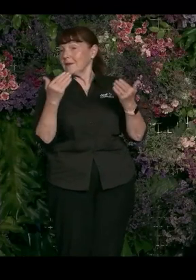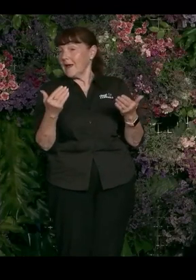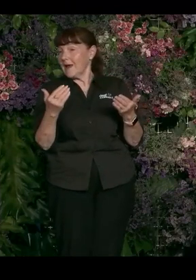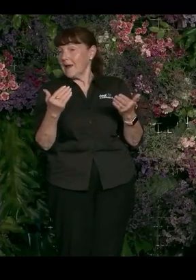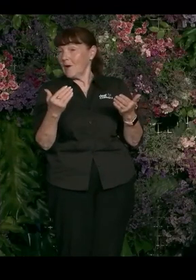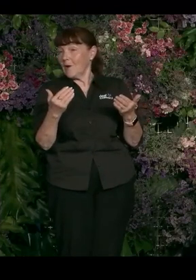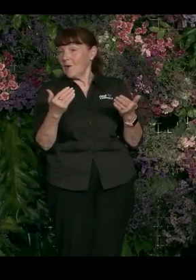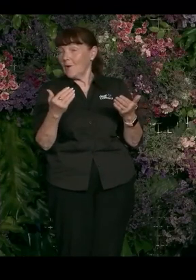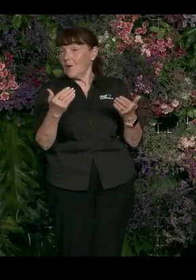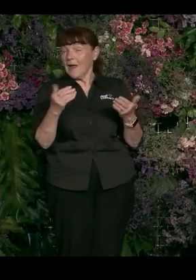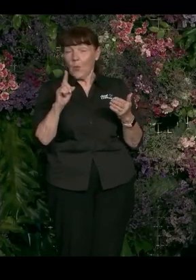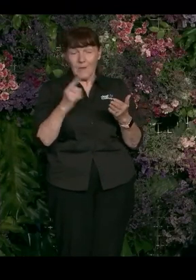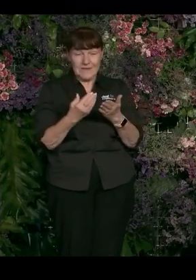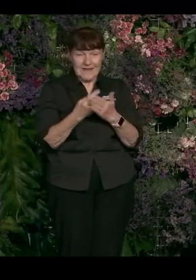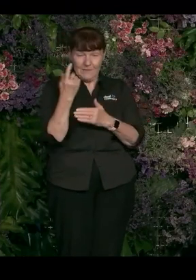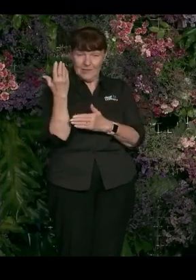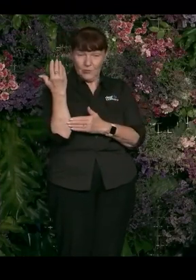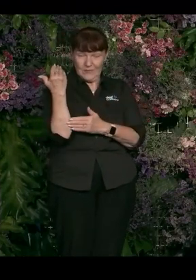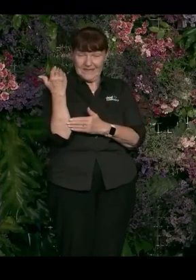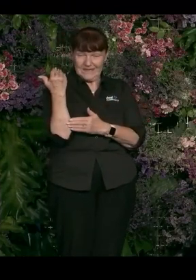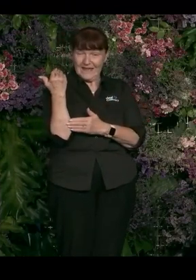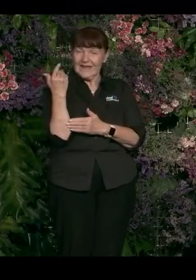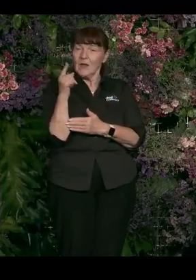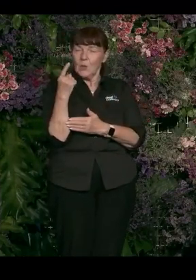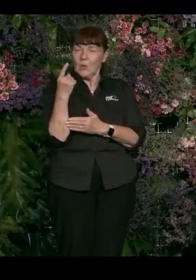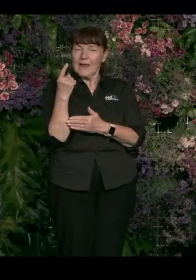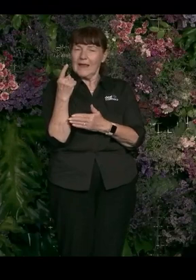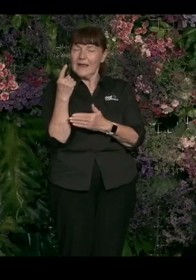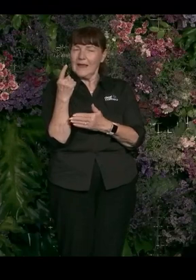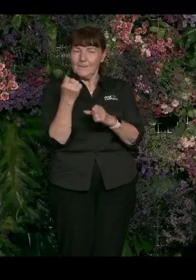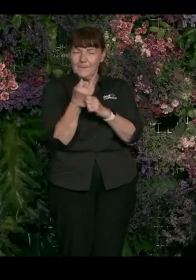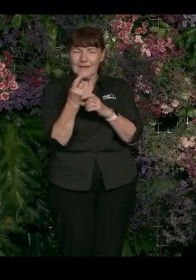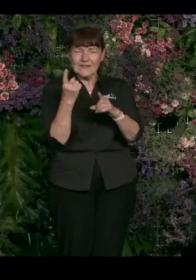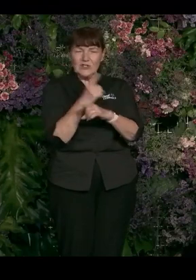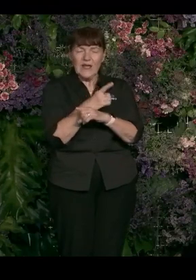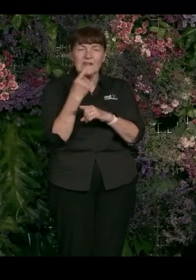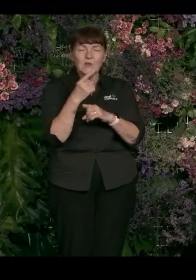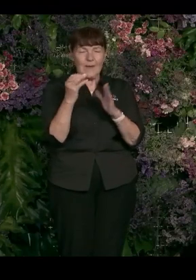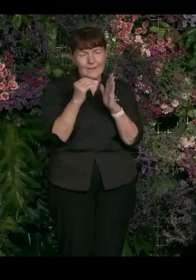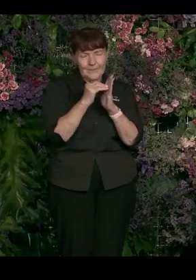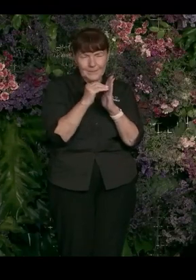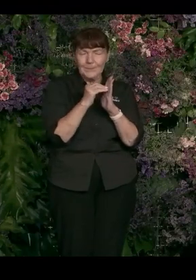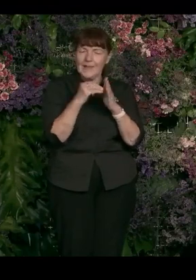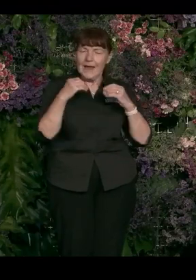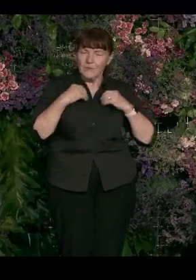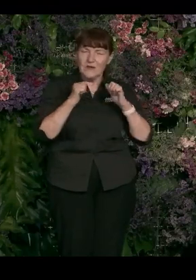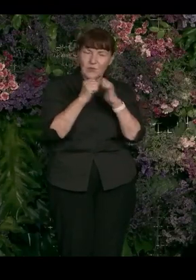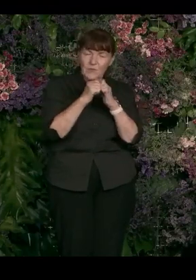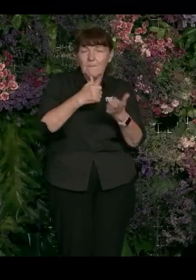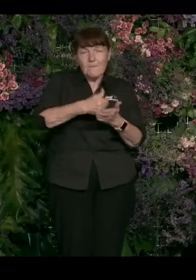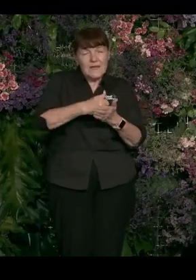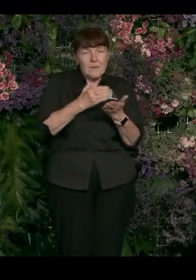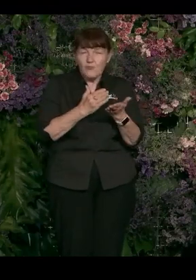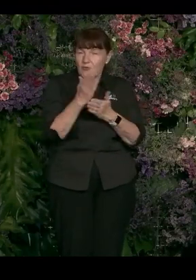what we've done really recently to make sure that we make changes in things like enterprise agreements, minimum rights and conditions